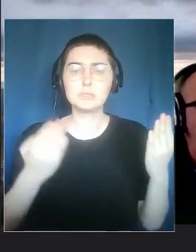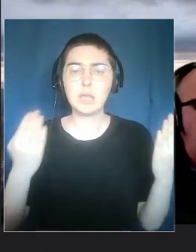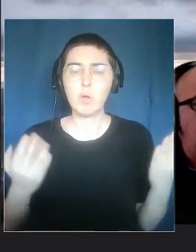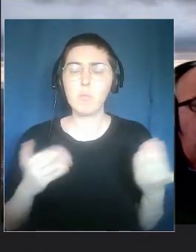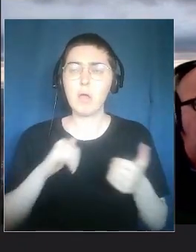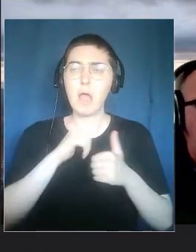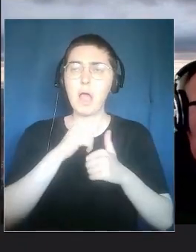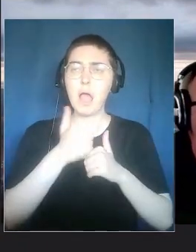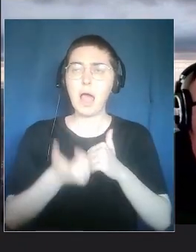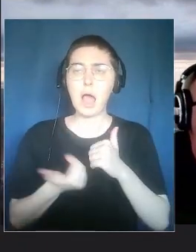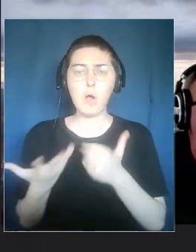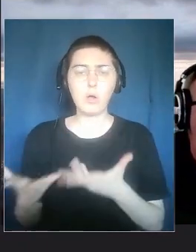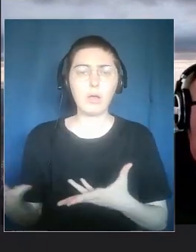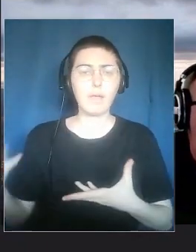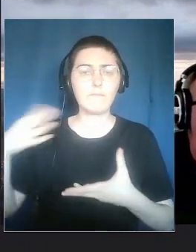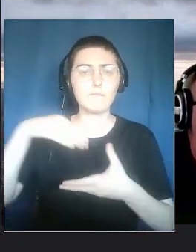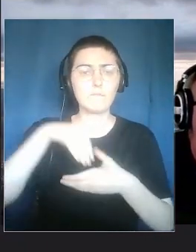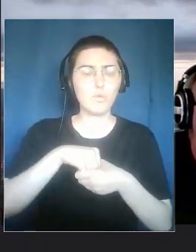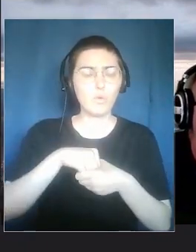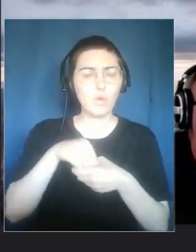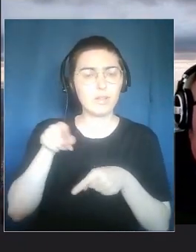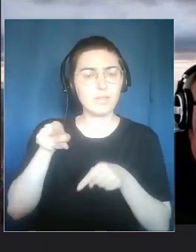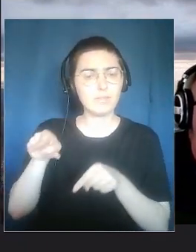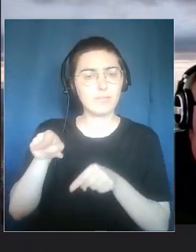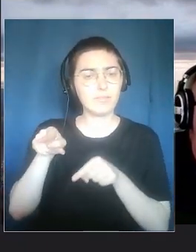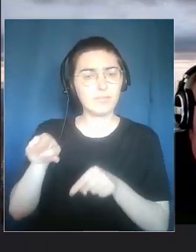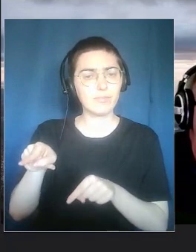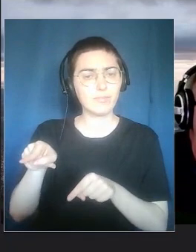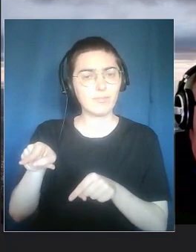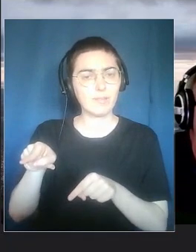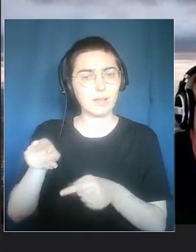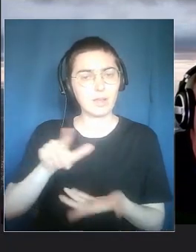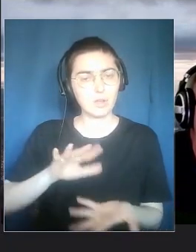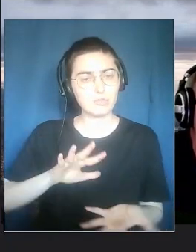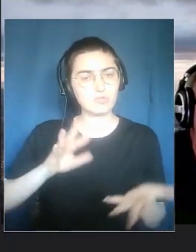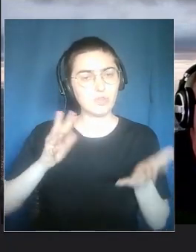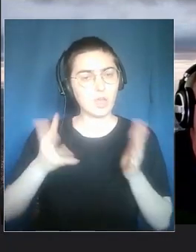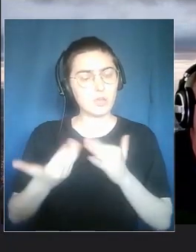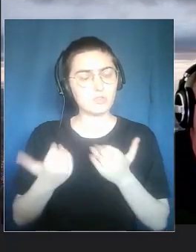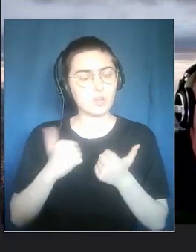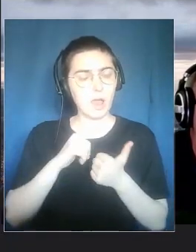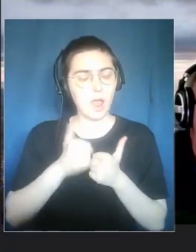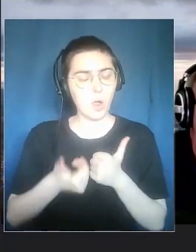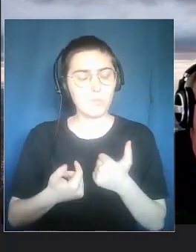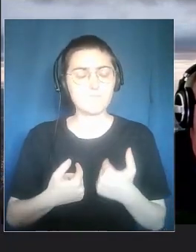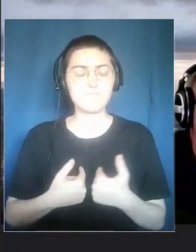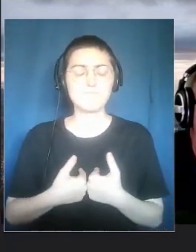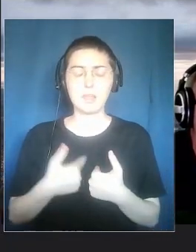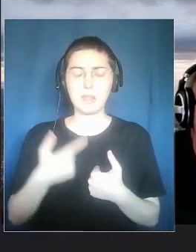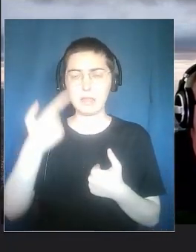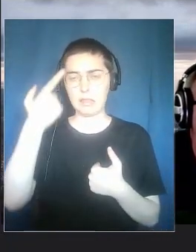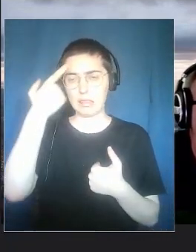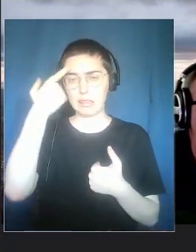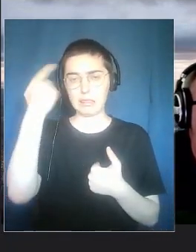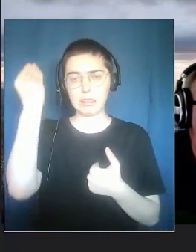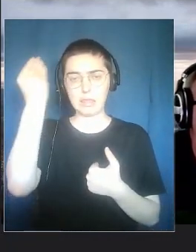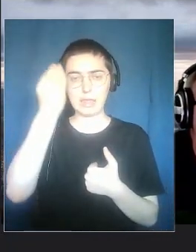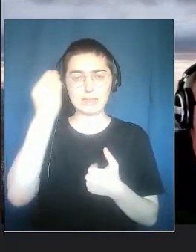embrace these practices by understanding and elaborating new ways of